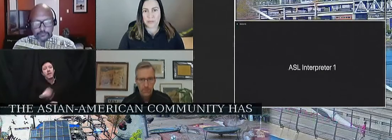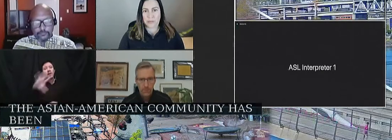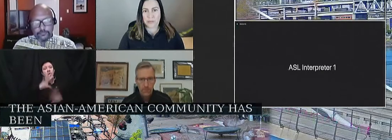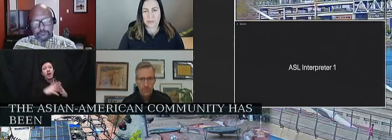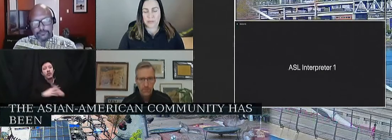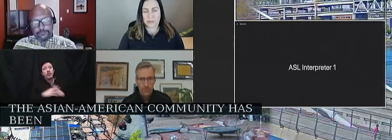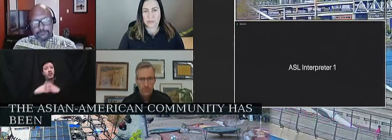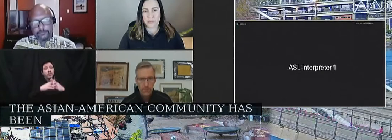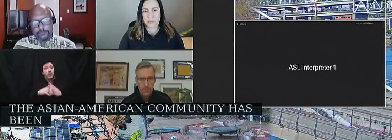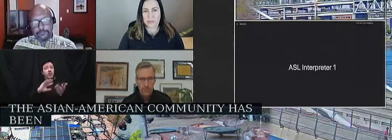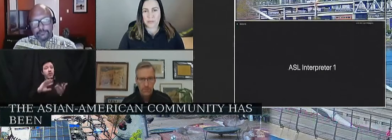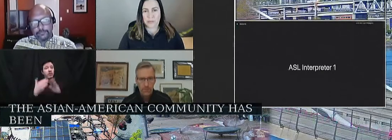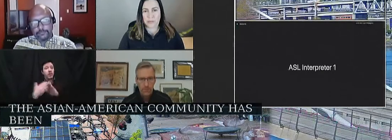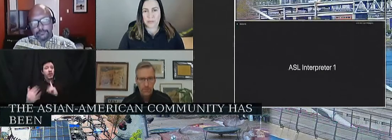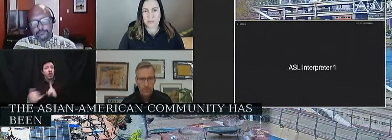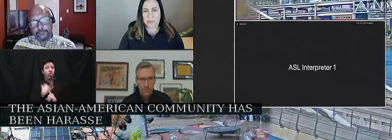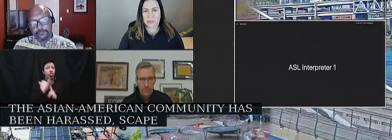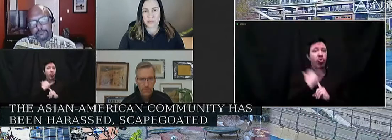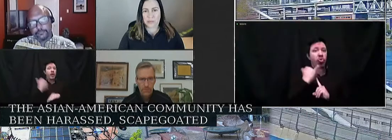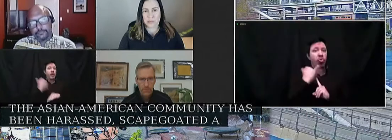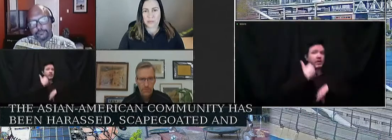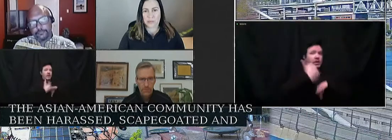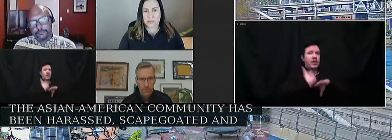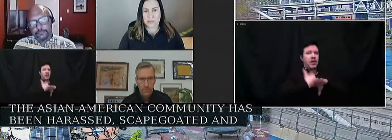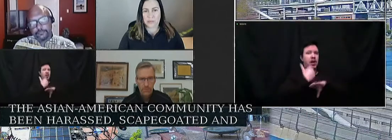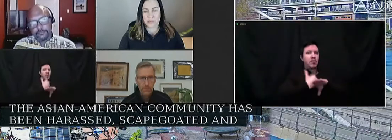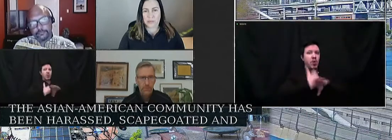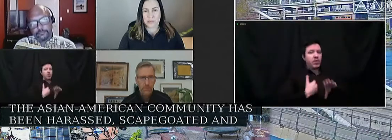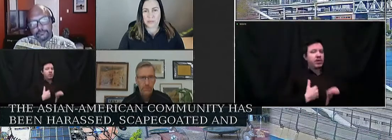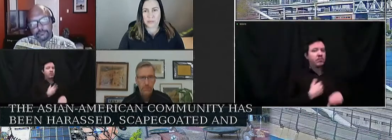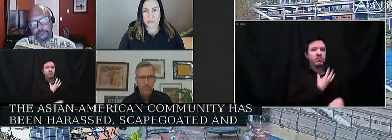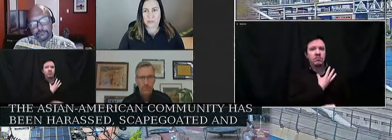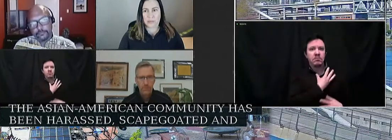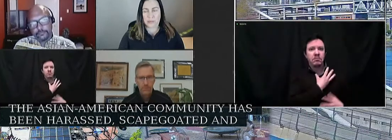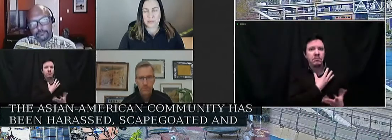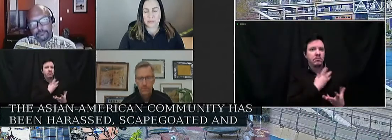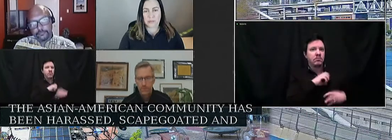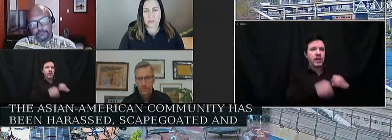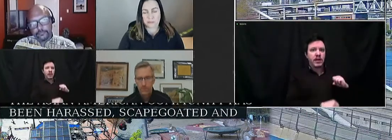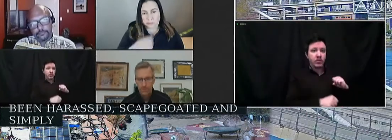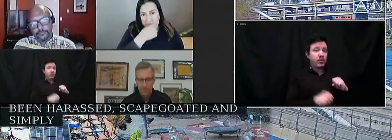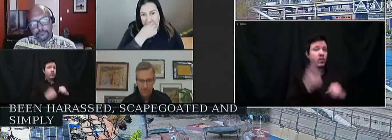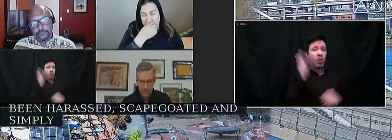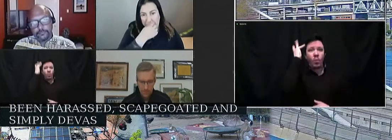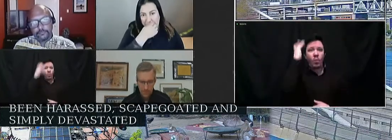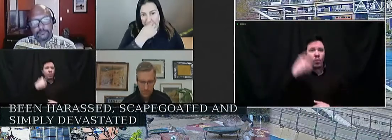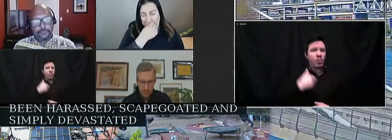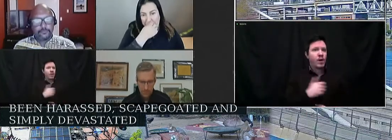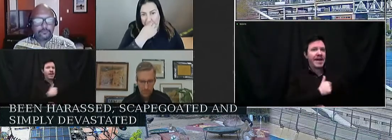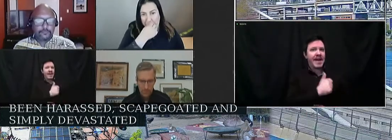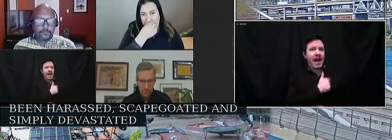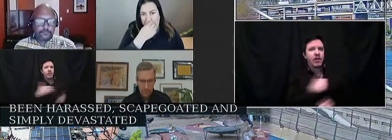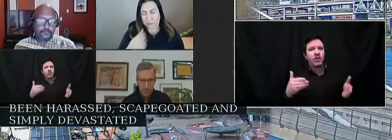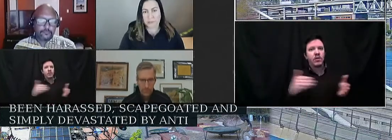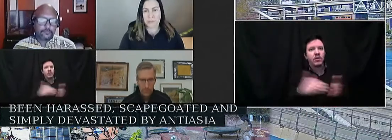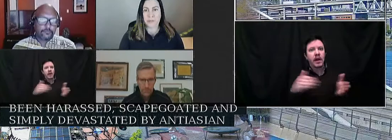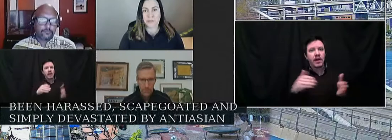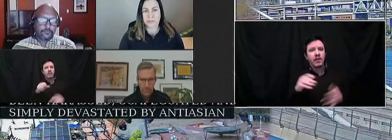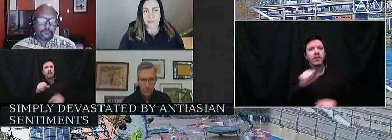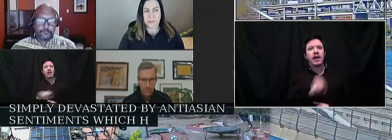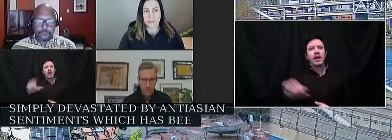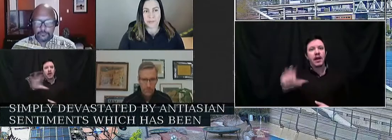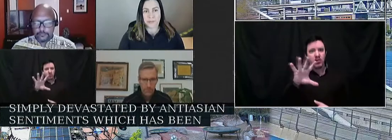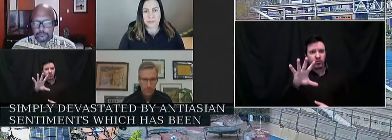scapegoated, and simply devastated by the anti-Asian sentiment, which has been elevated by